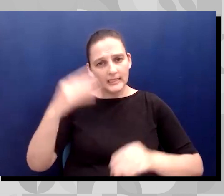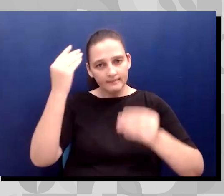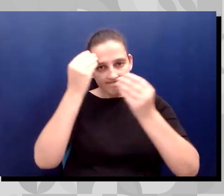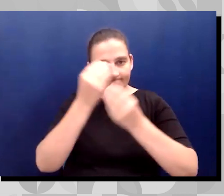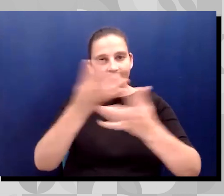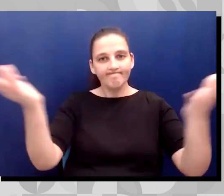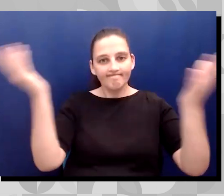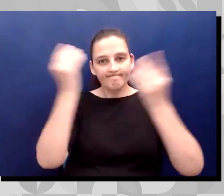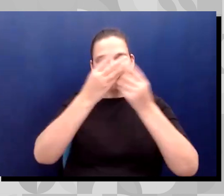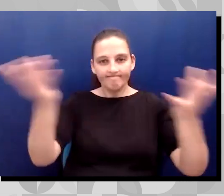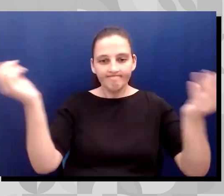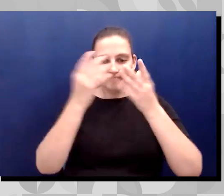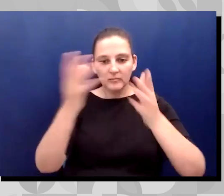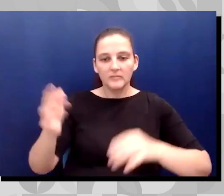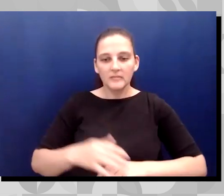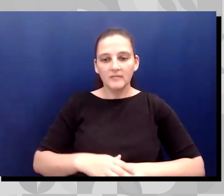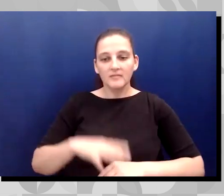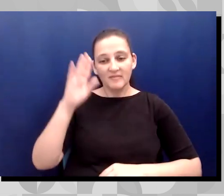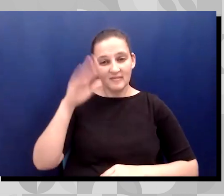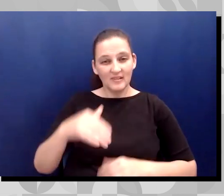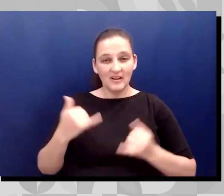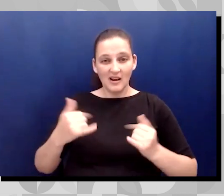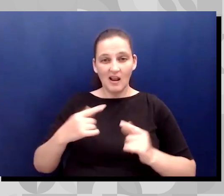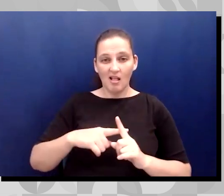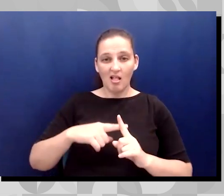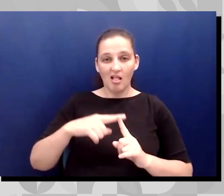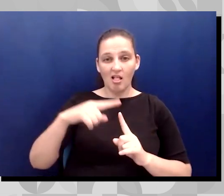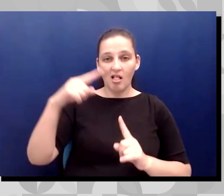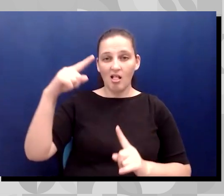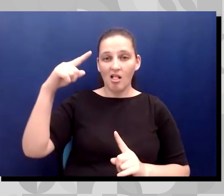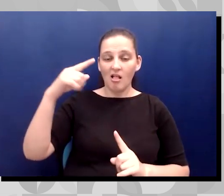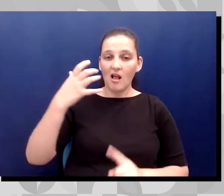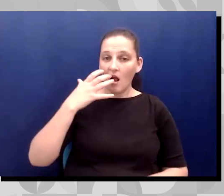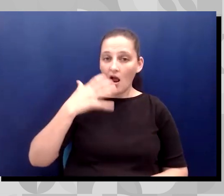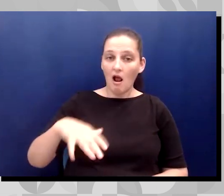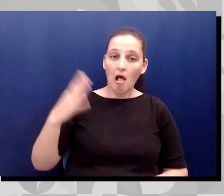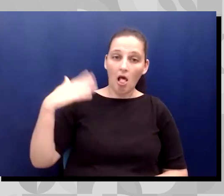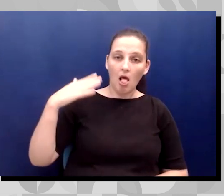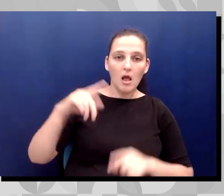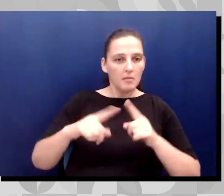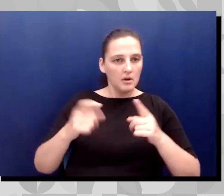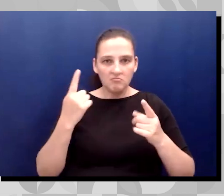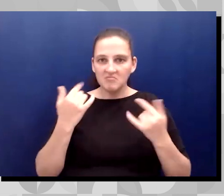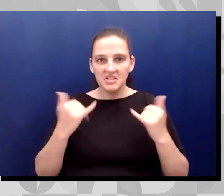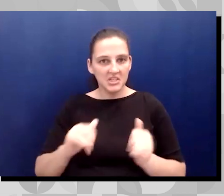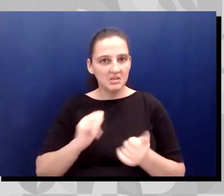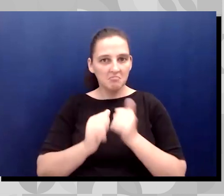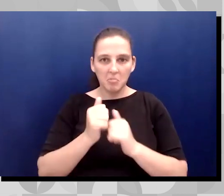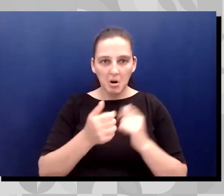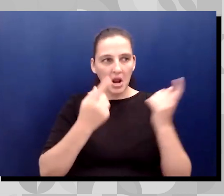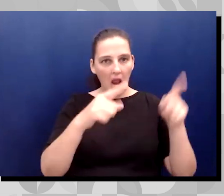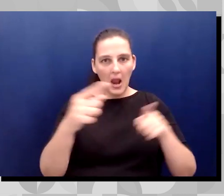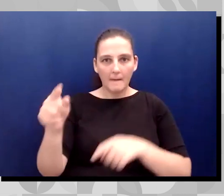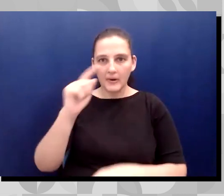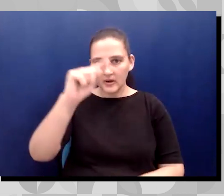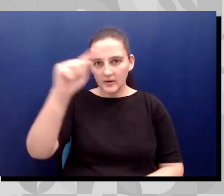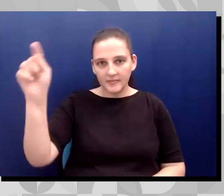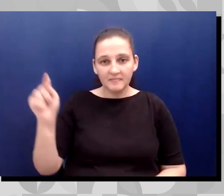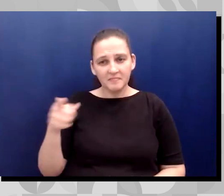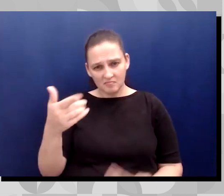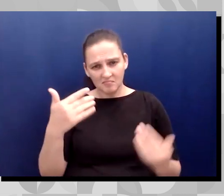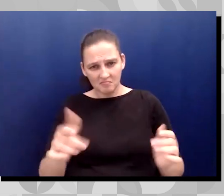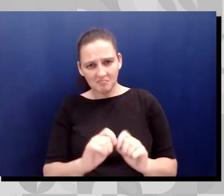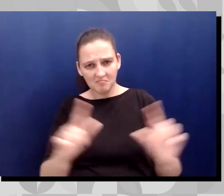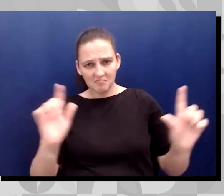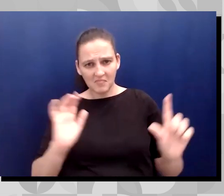I know it's getting hot now, but the things are, are still happening and, uh, visit our, our websites and, uh,